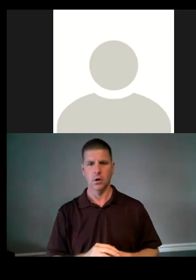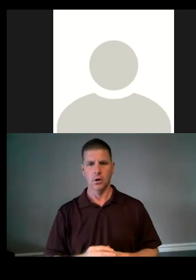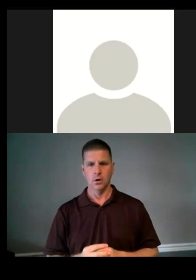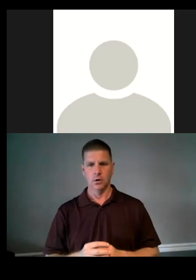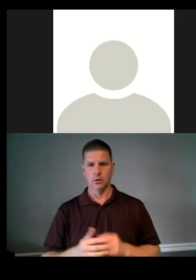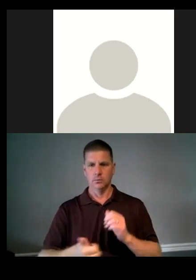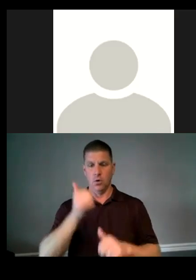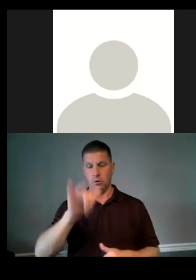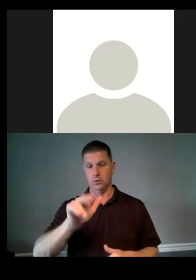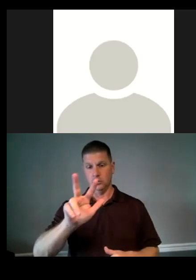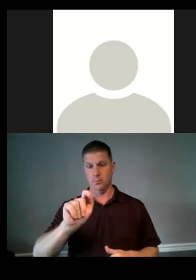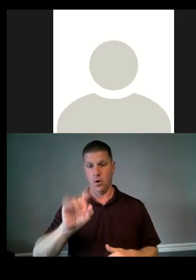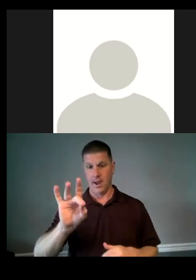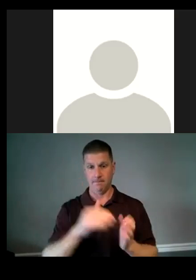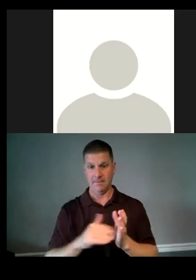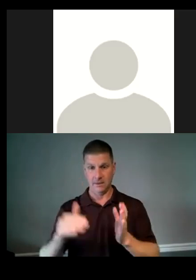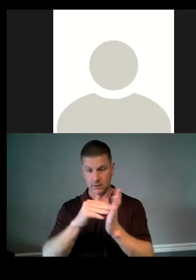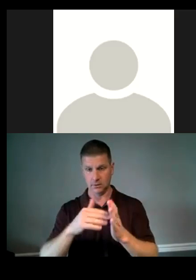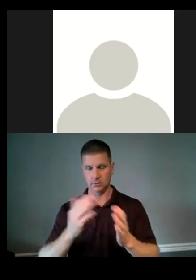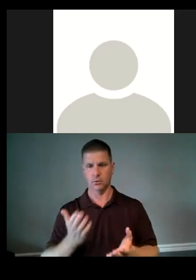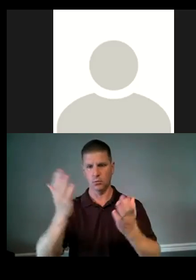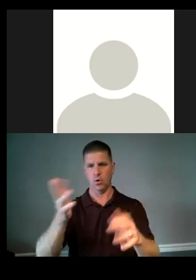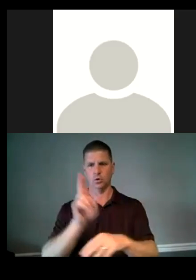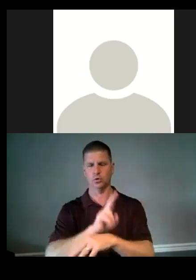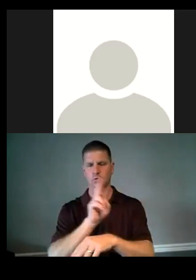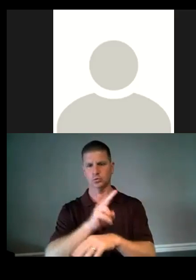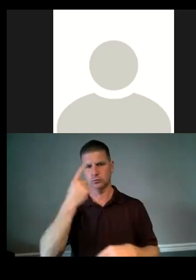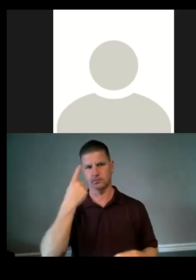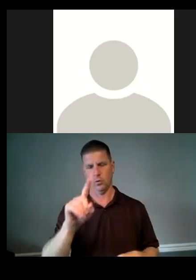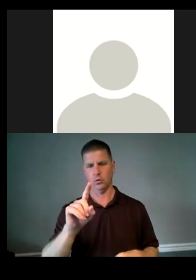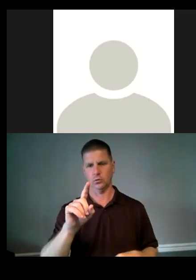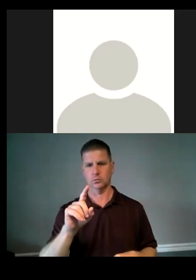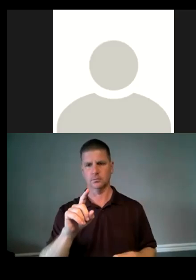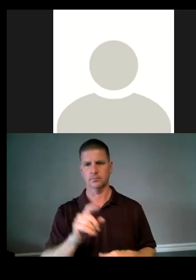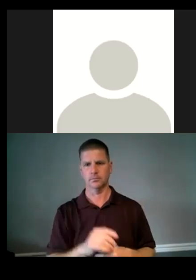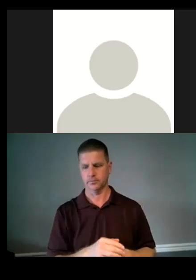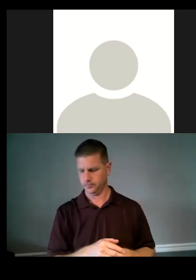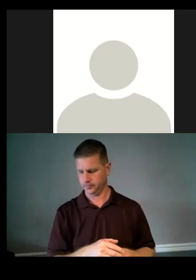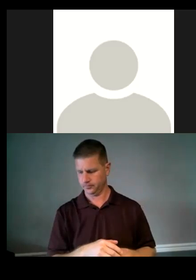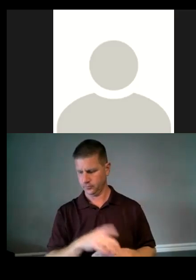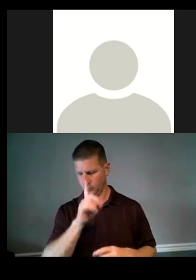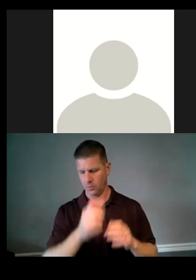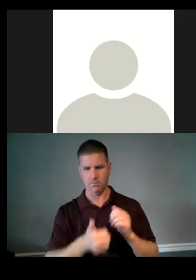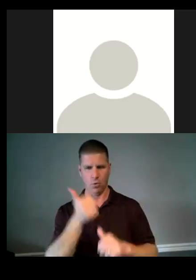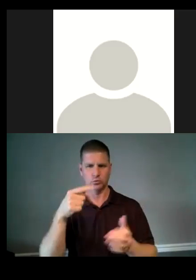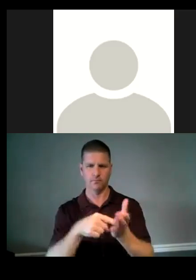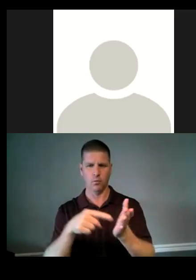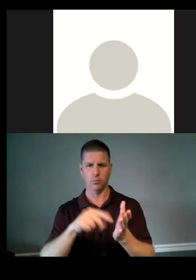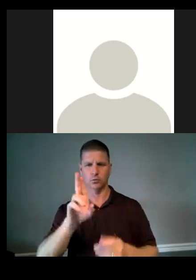$3.8 million is being proposed to be used for, you know, for sort of the most affordable units.